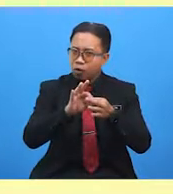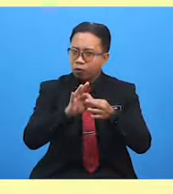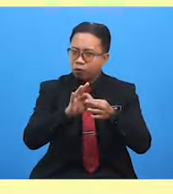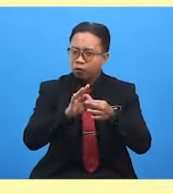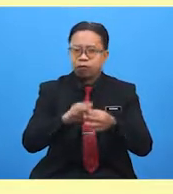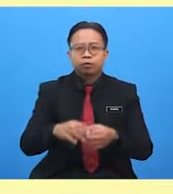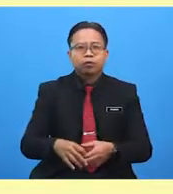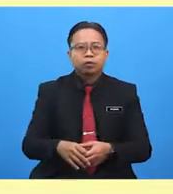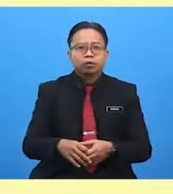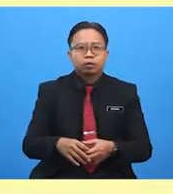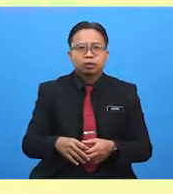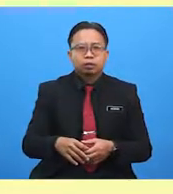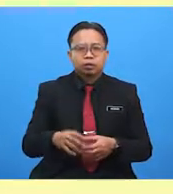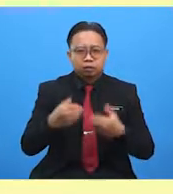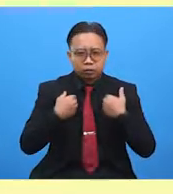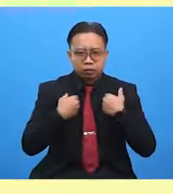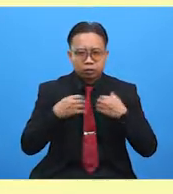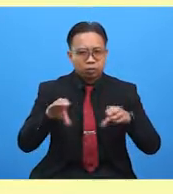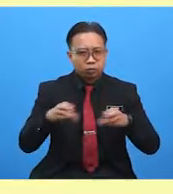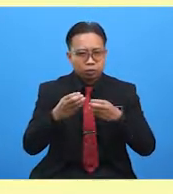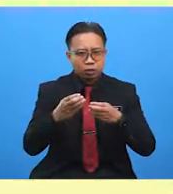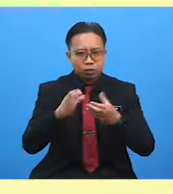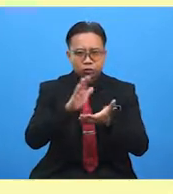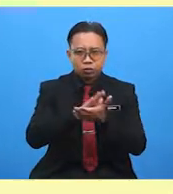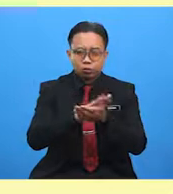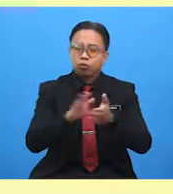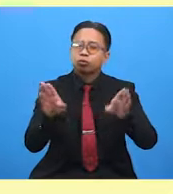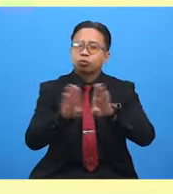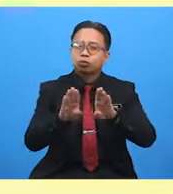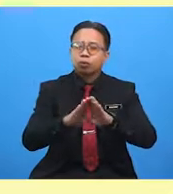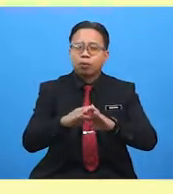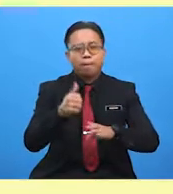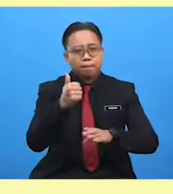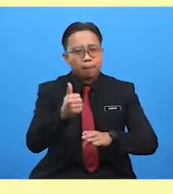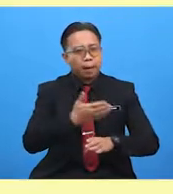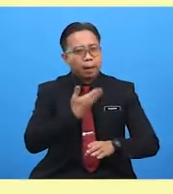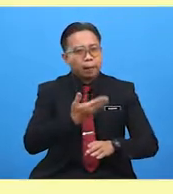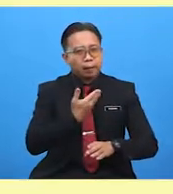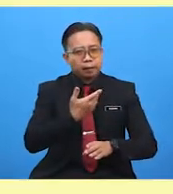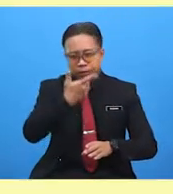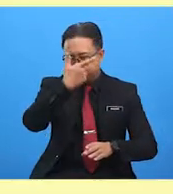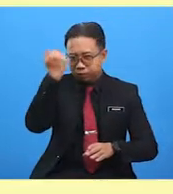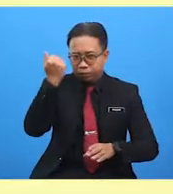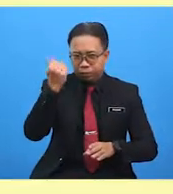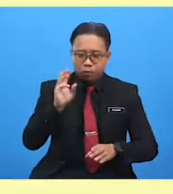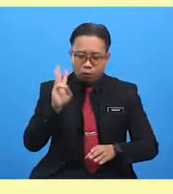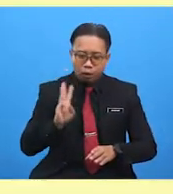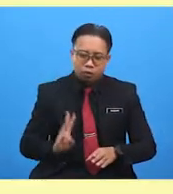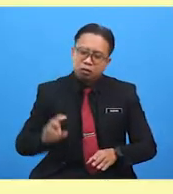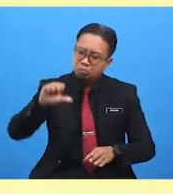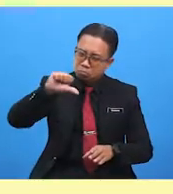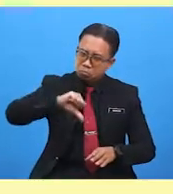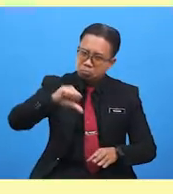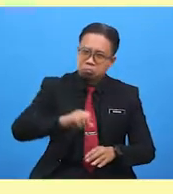celebrating when their school was closed because of the bad weather. This is great!